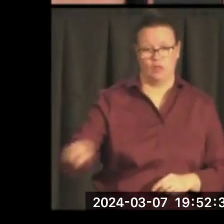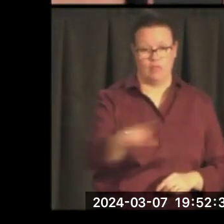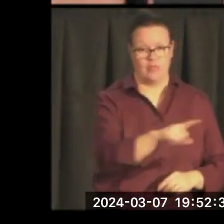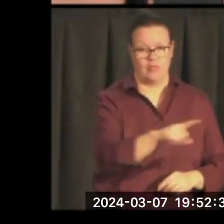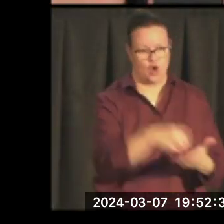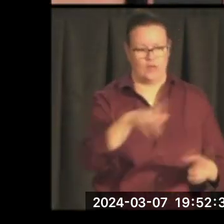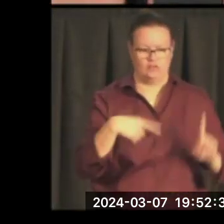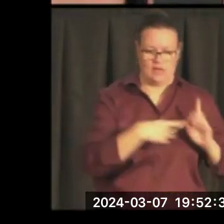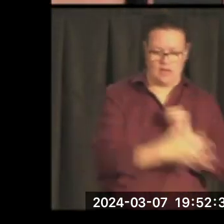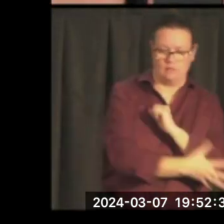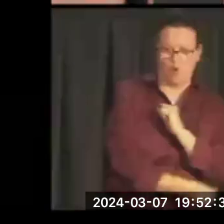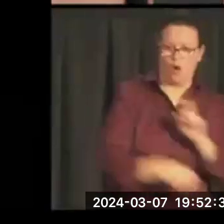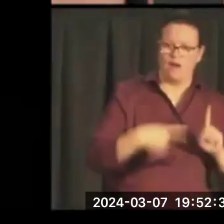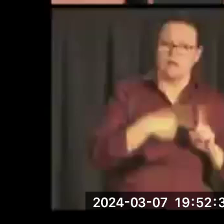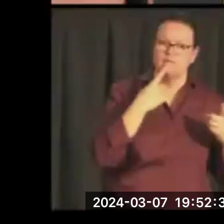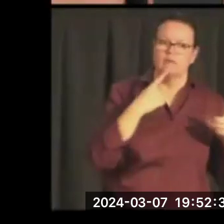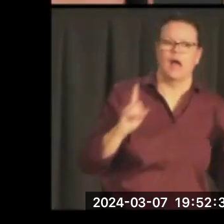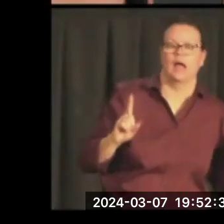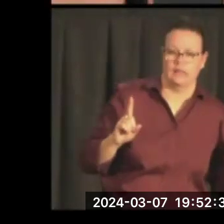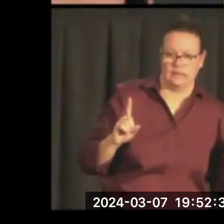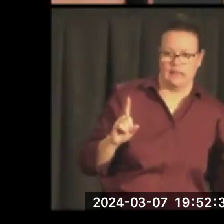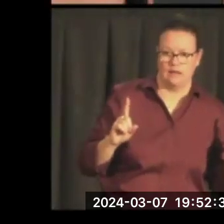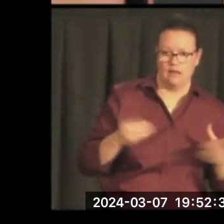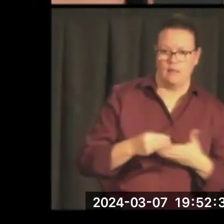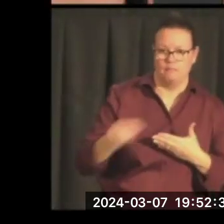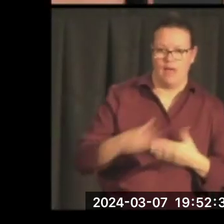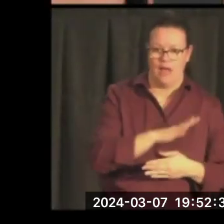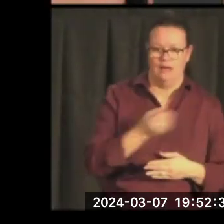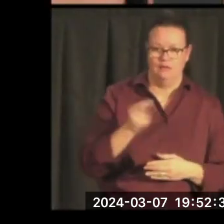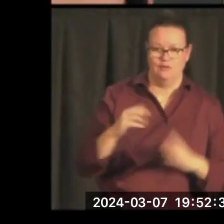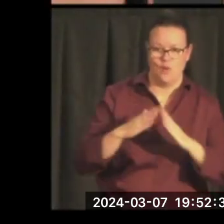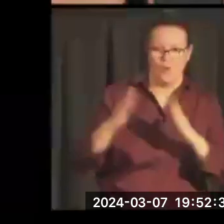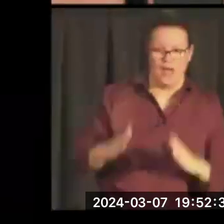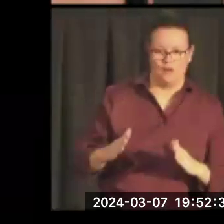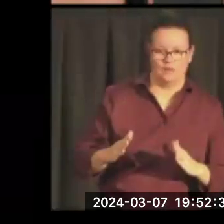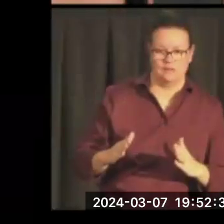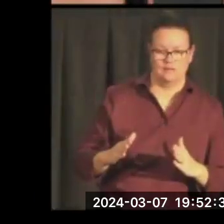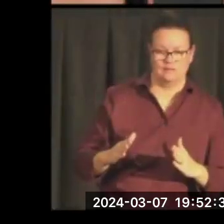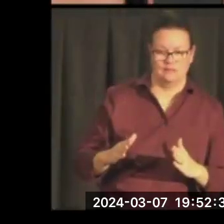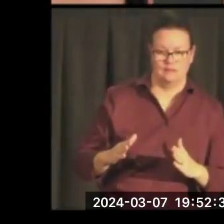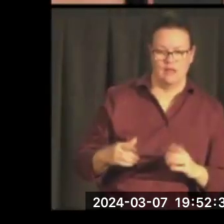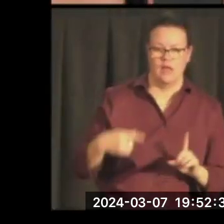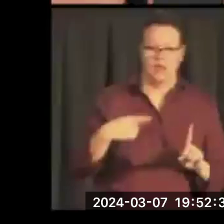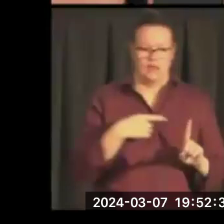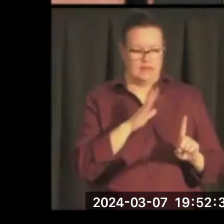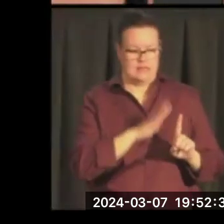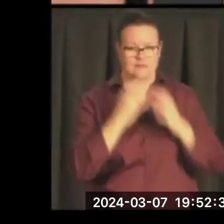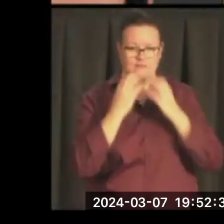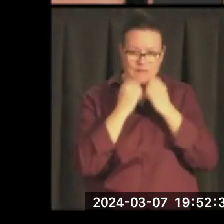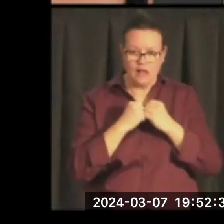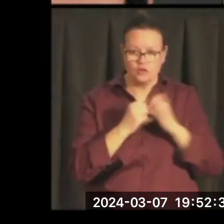up enough money to put a down payment on their own home. His sense of values lies in principle,